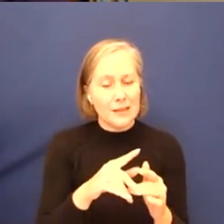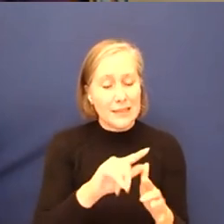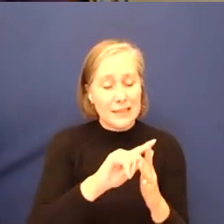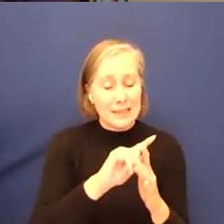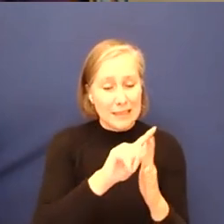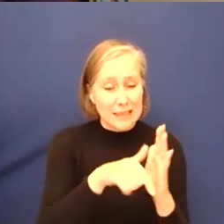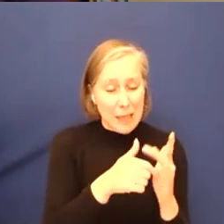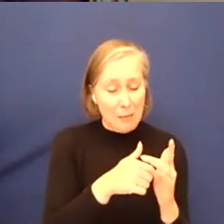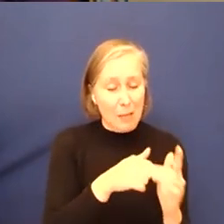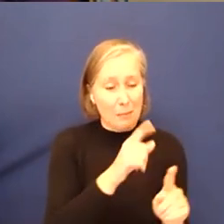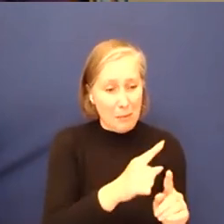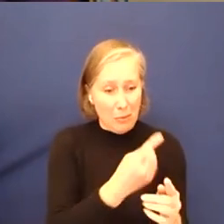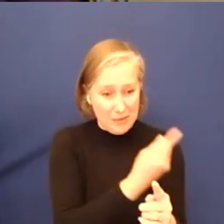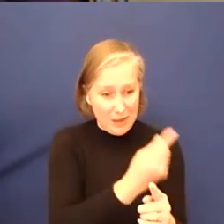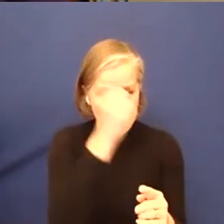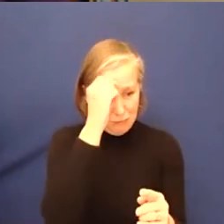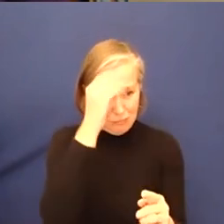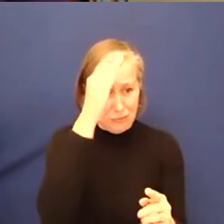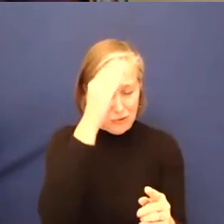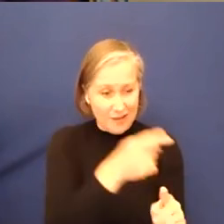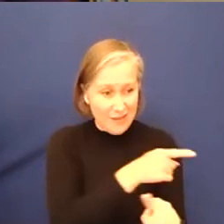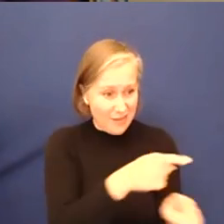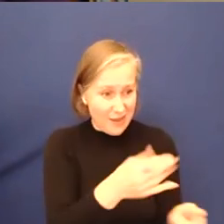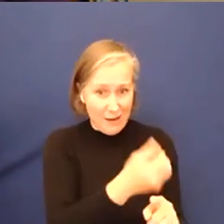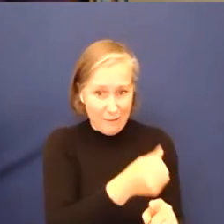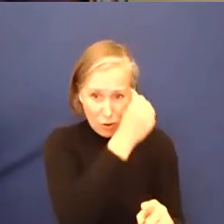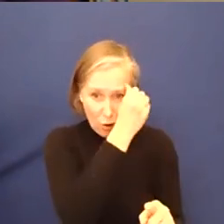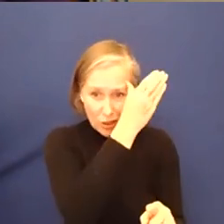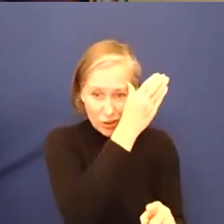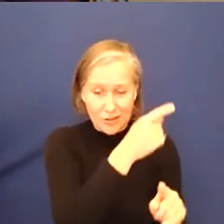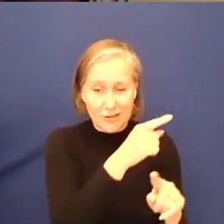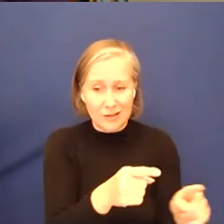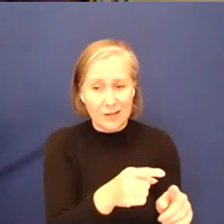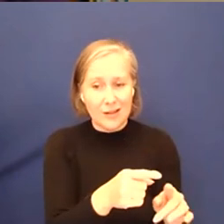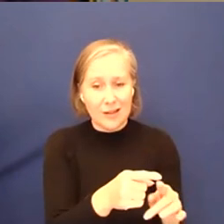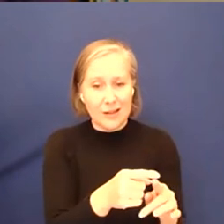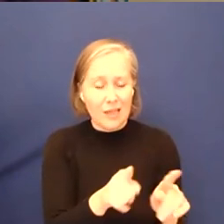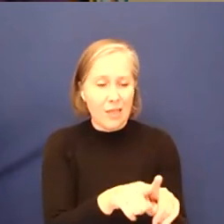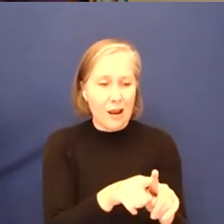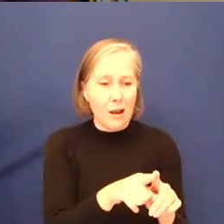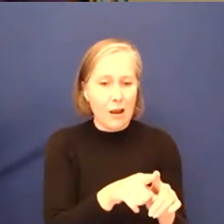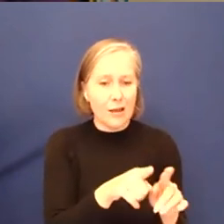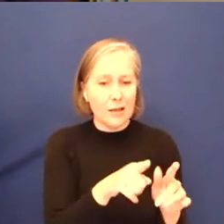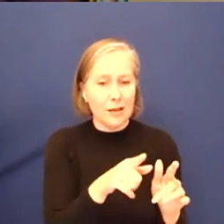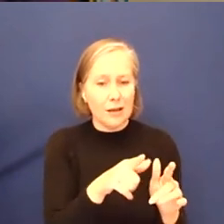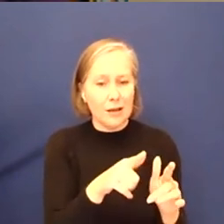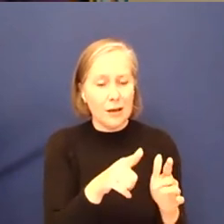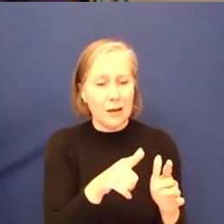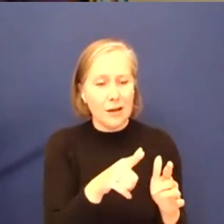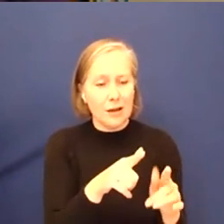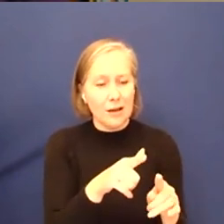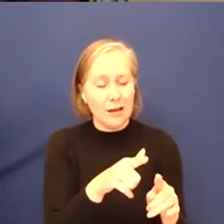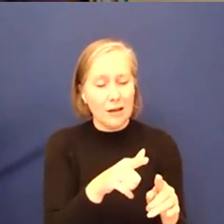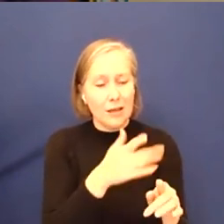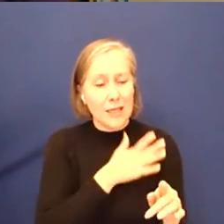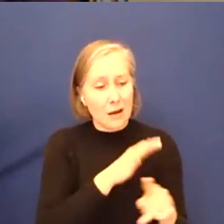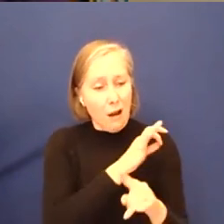Beresford mentioned earlier, like this experiential kind of like knowledge, this lived experience, disabled people have